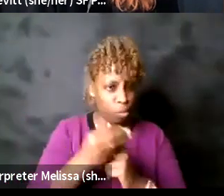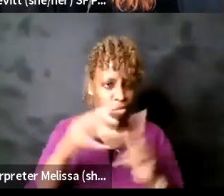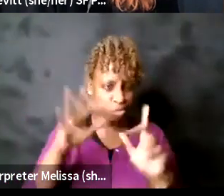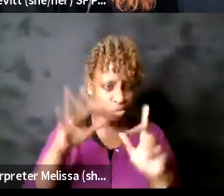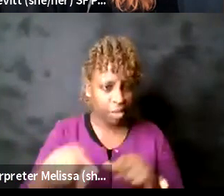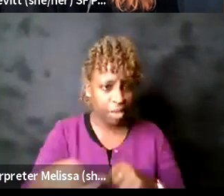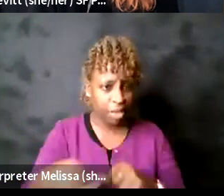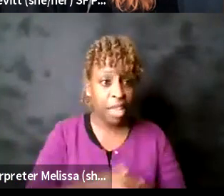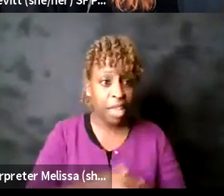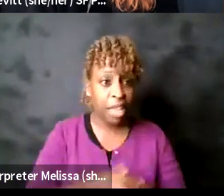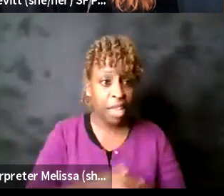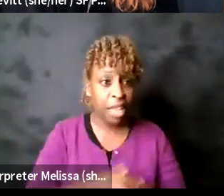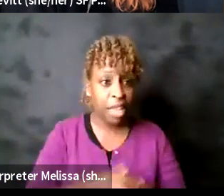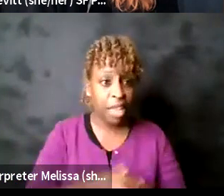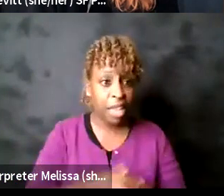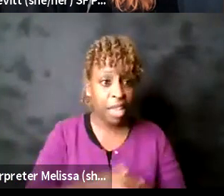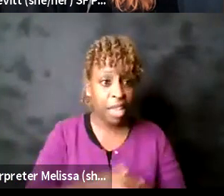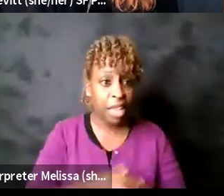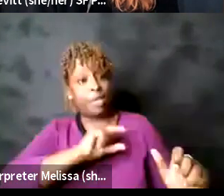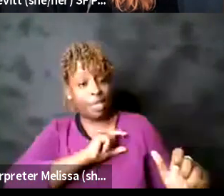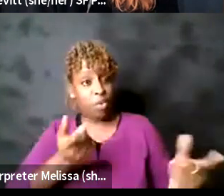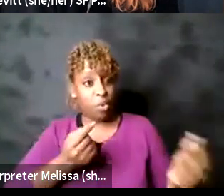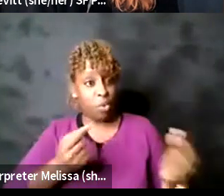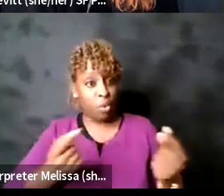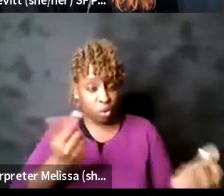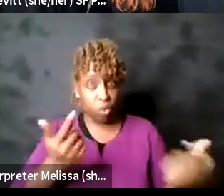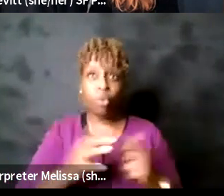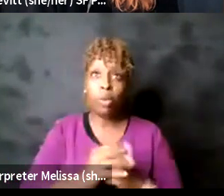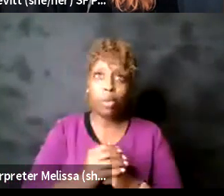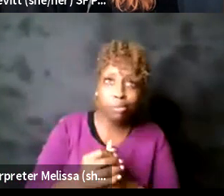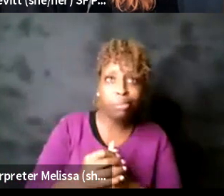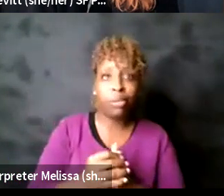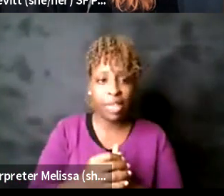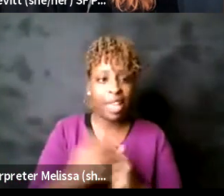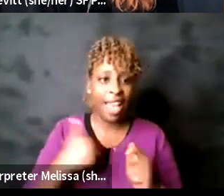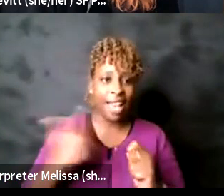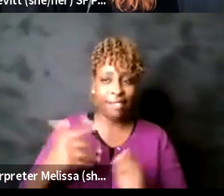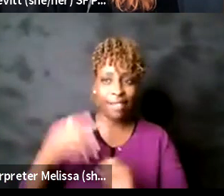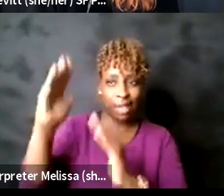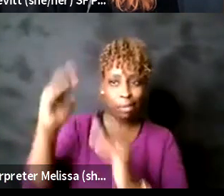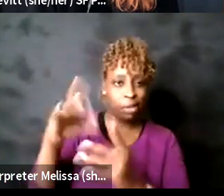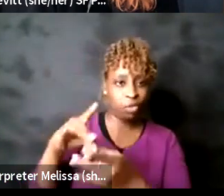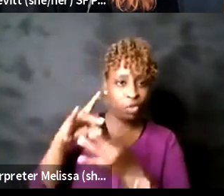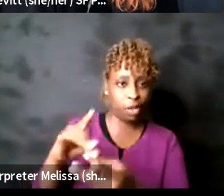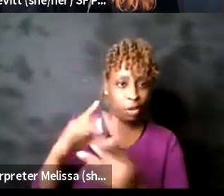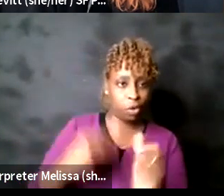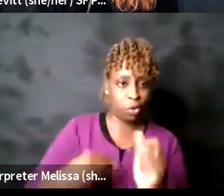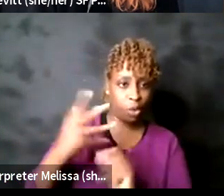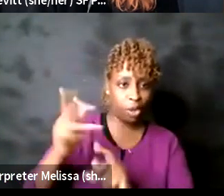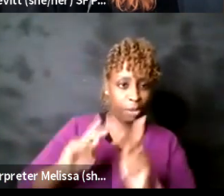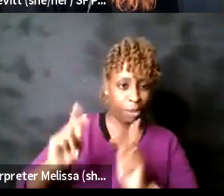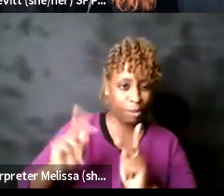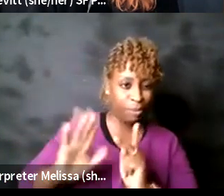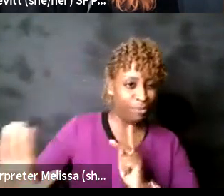yeah kind of resetting those expectations for for white folks um that I'm not